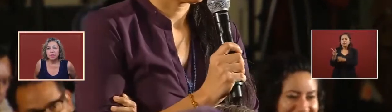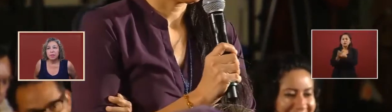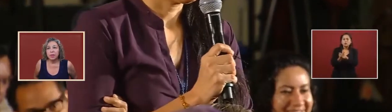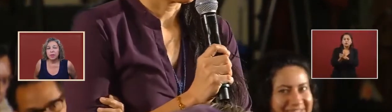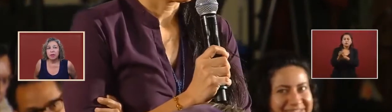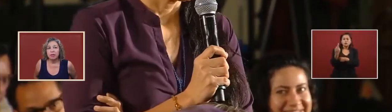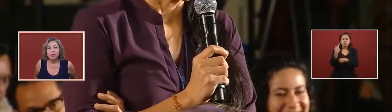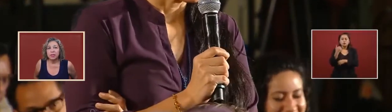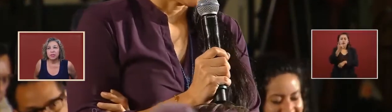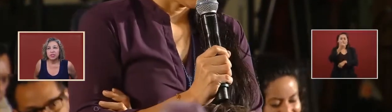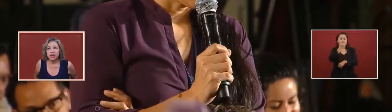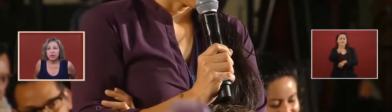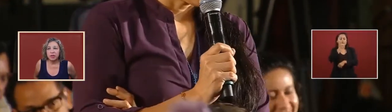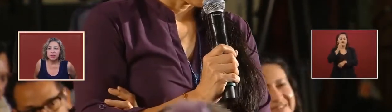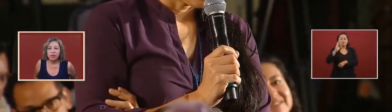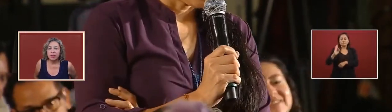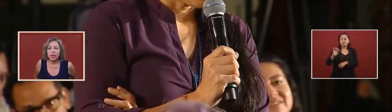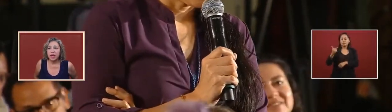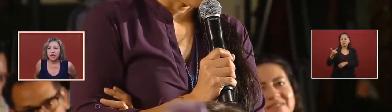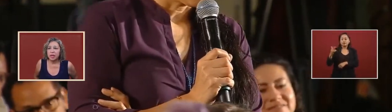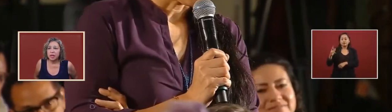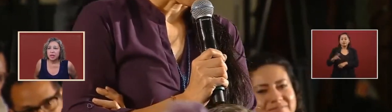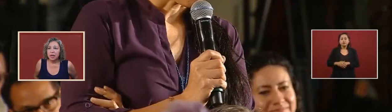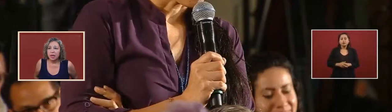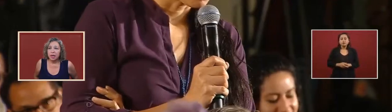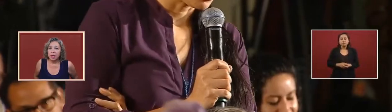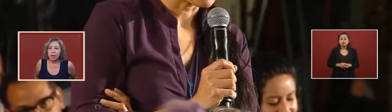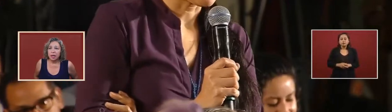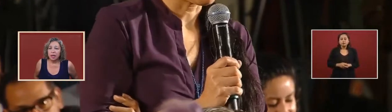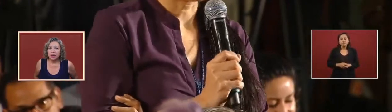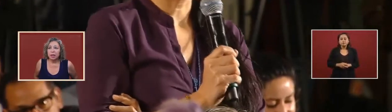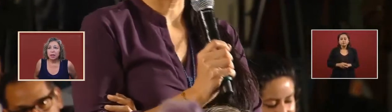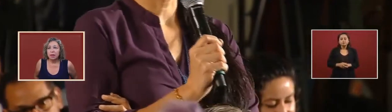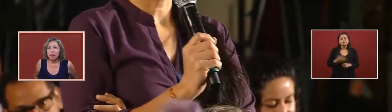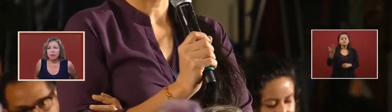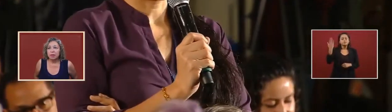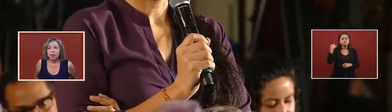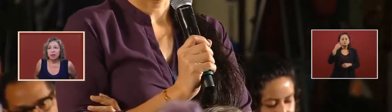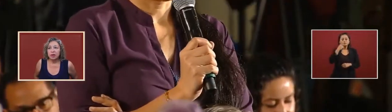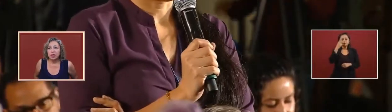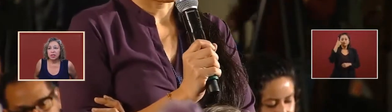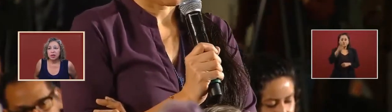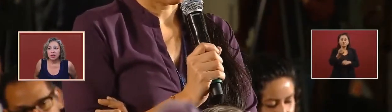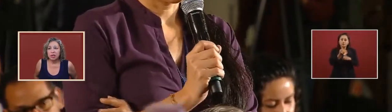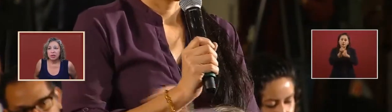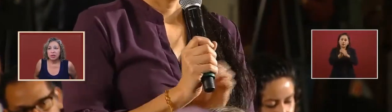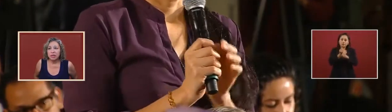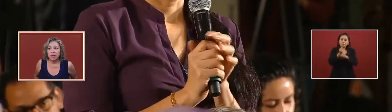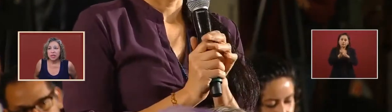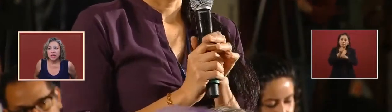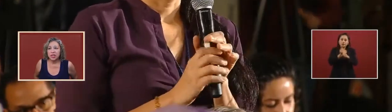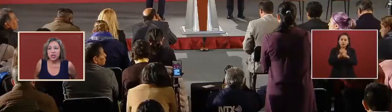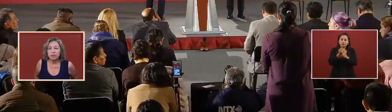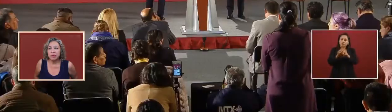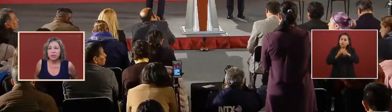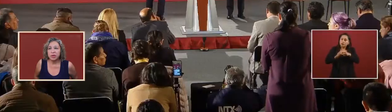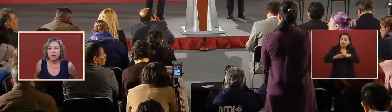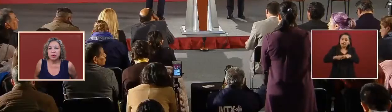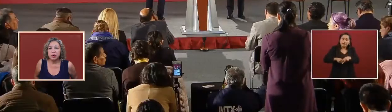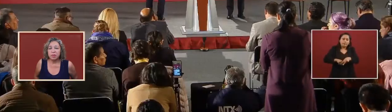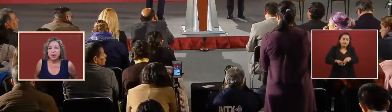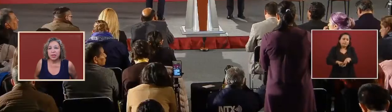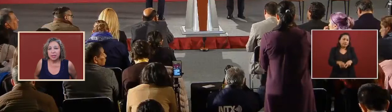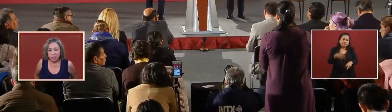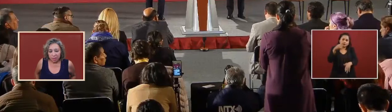media the fiscal general that that they're going to start the investigation from